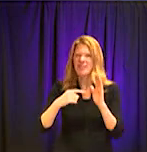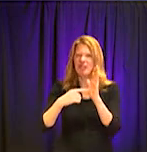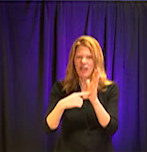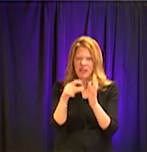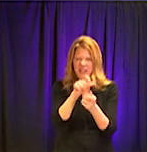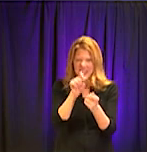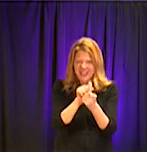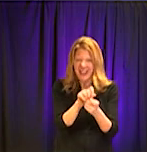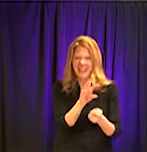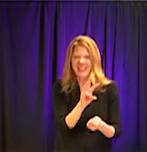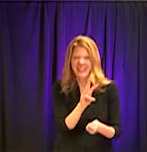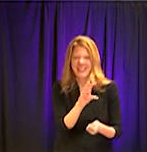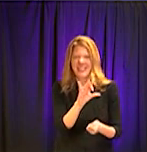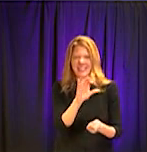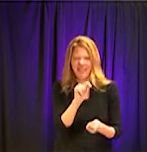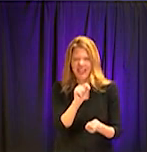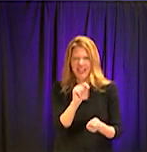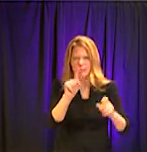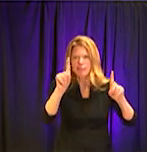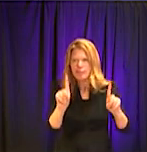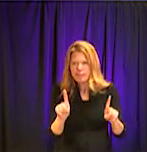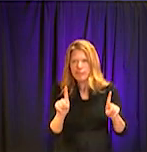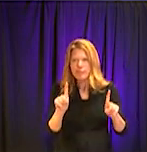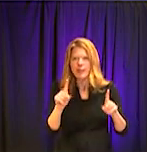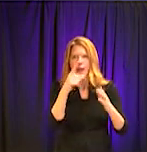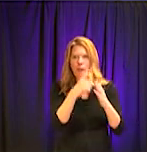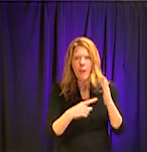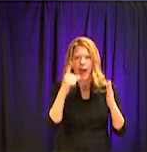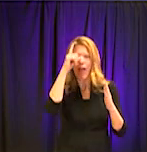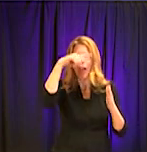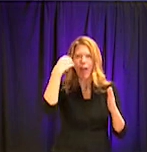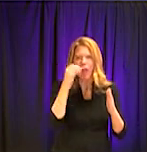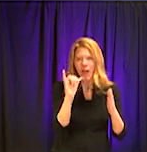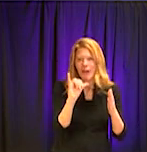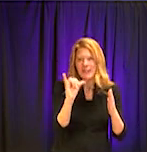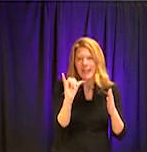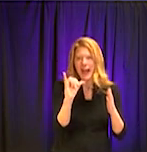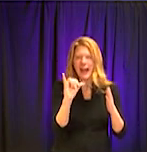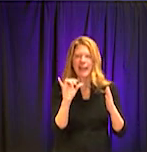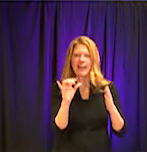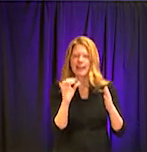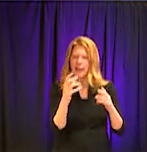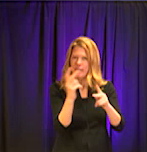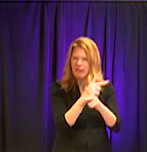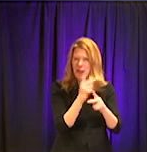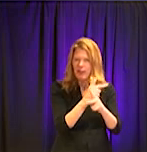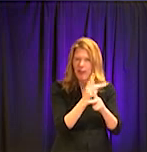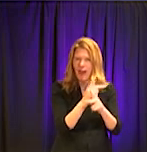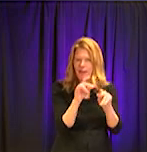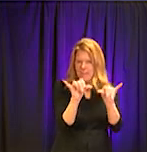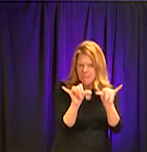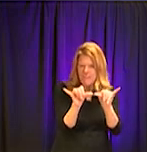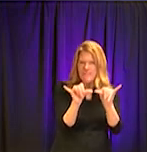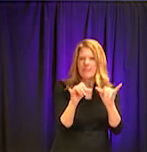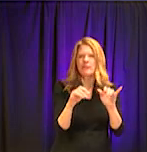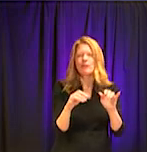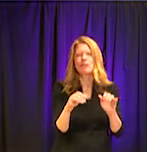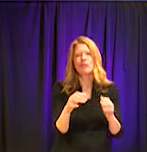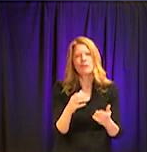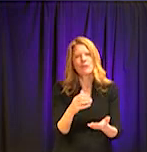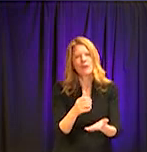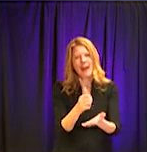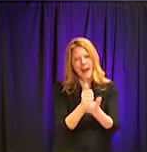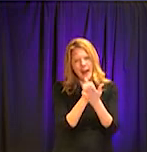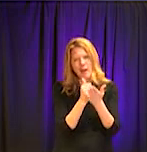that we can get maybe some of the younger people to fully participate